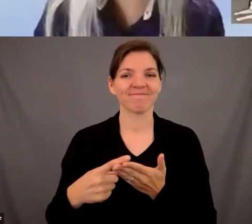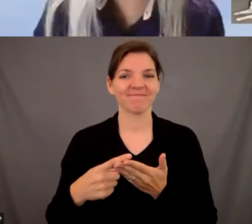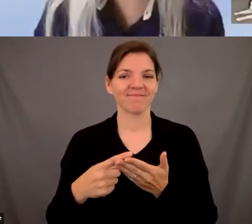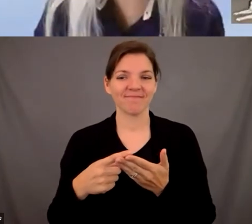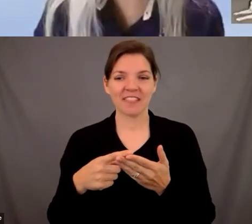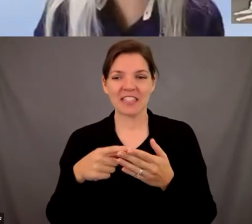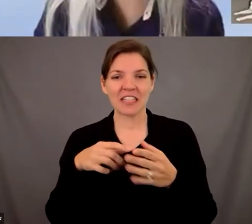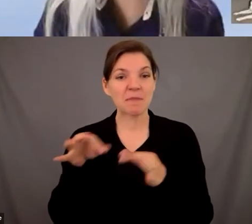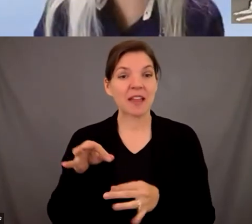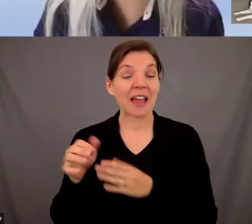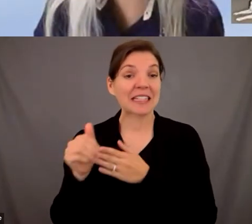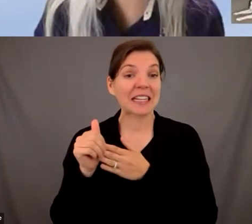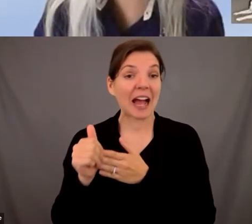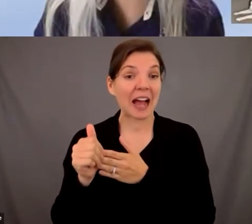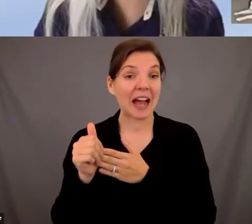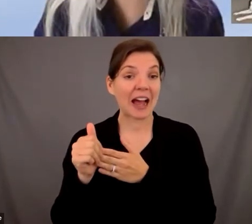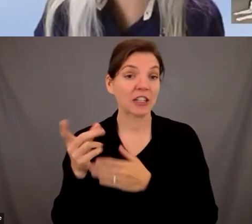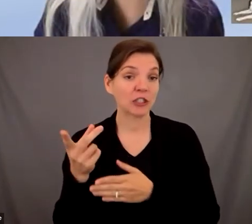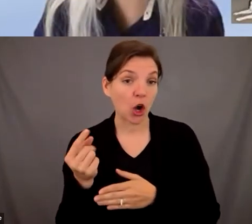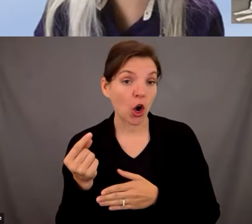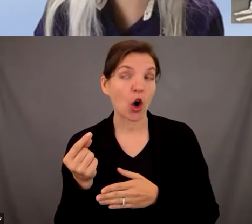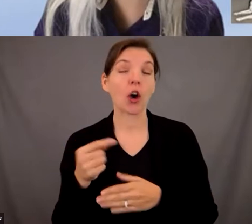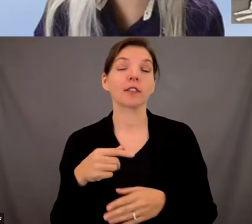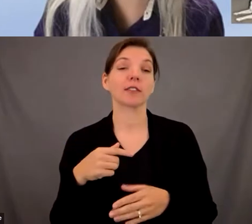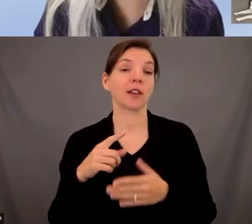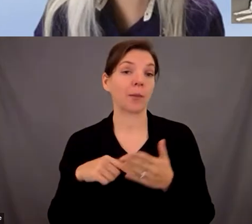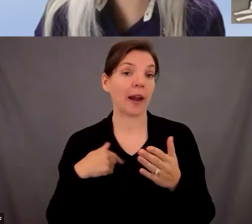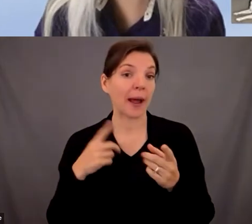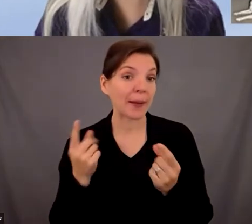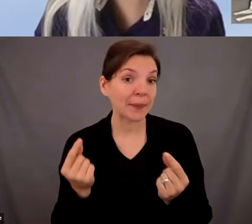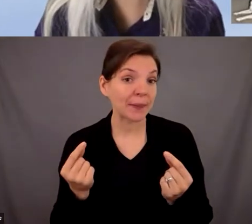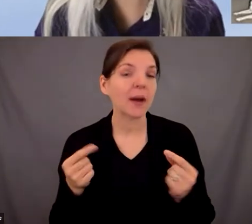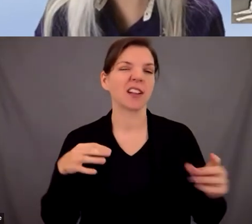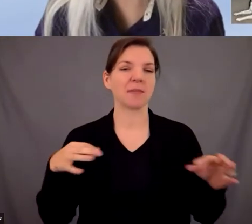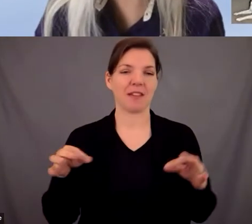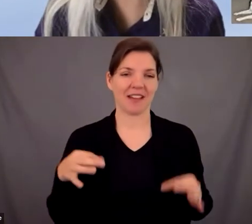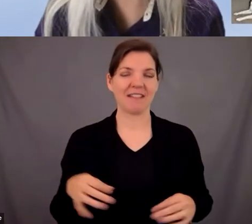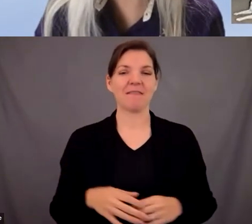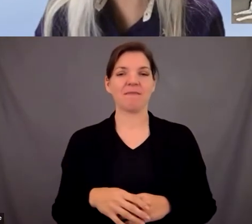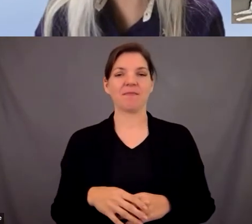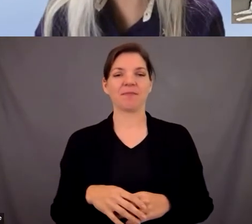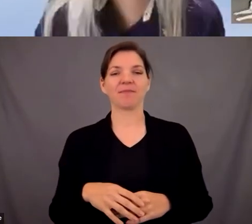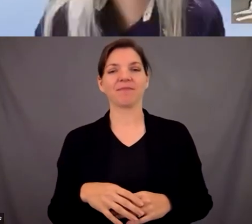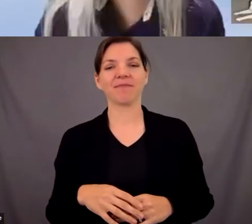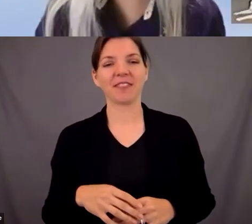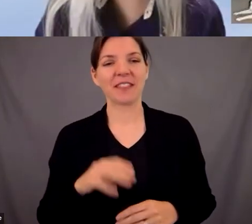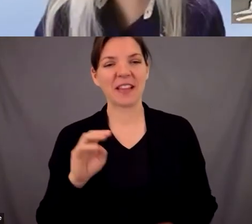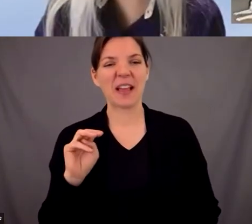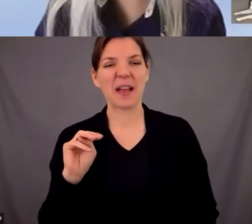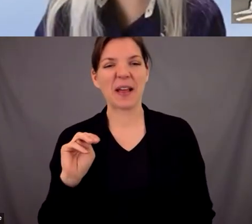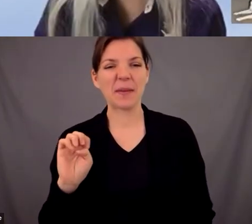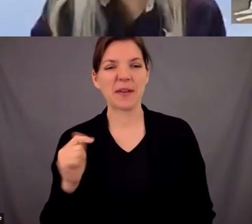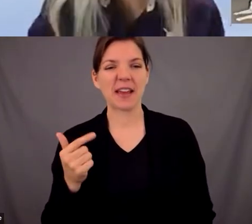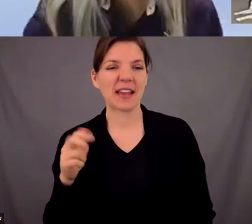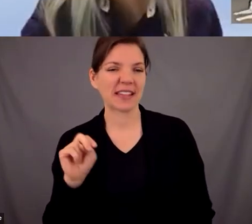of guide dogs and and some of the things i do so um i know megan did a handful of introductions on me today so i do wear